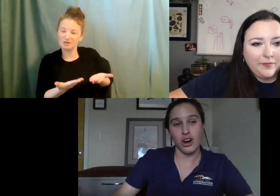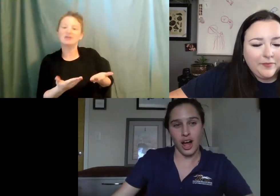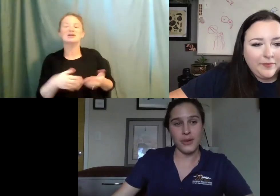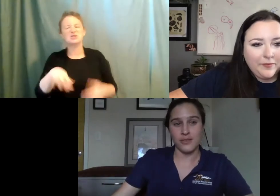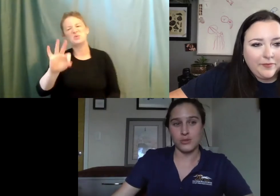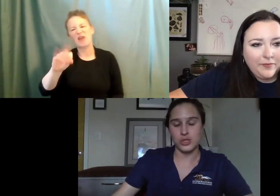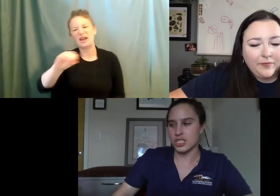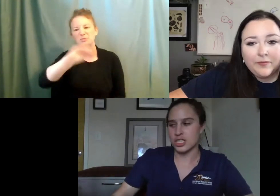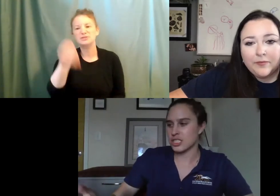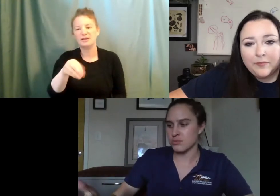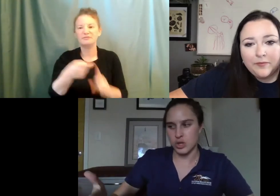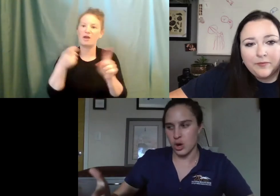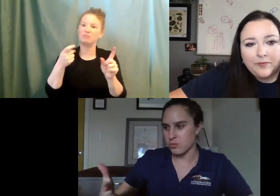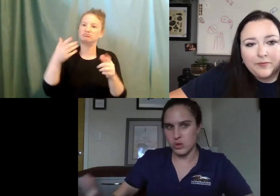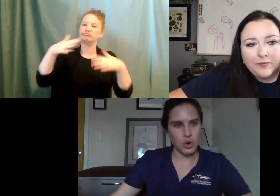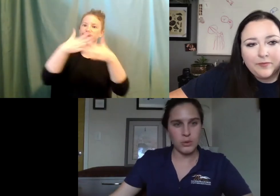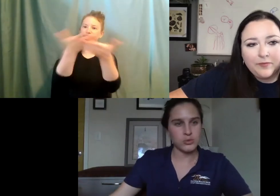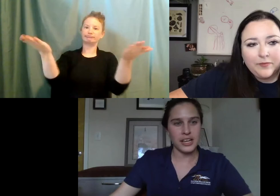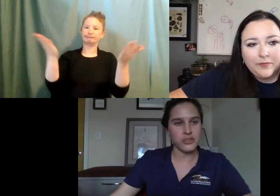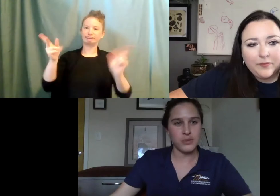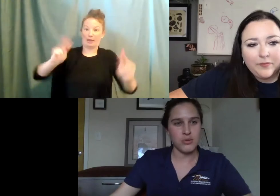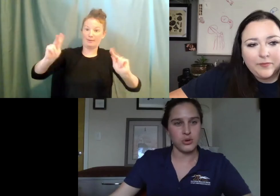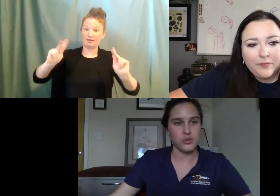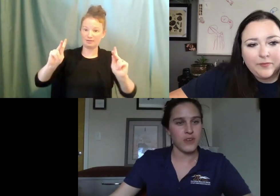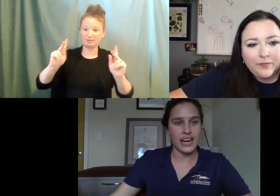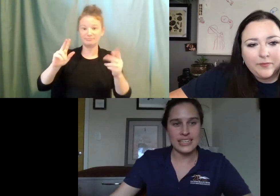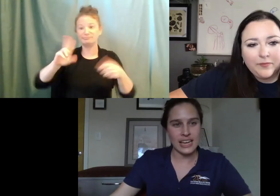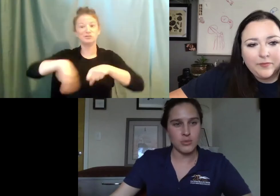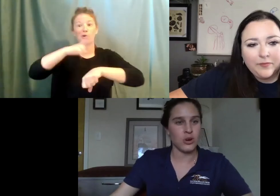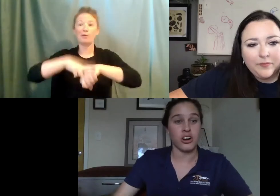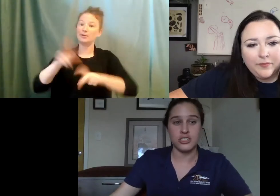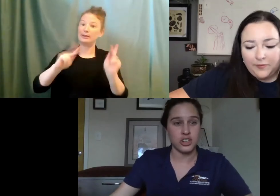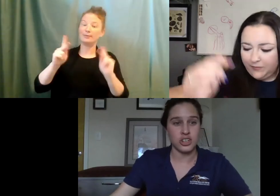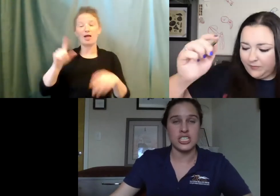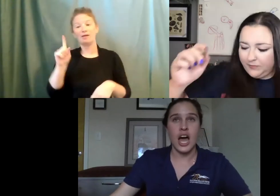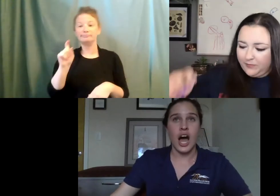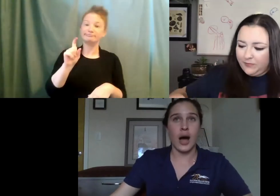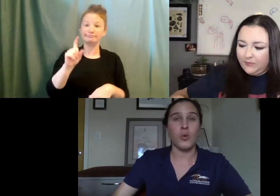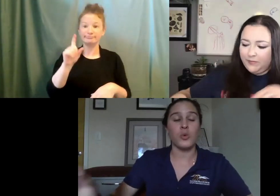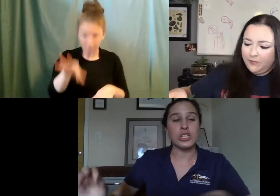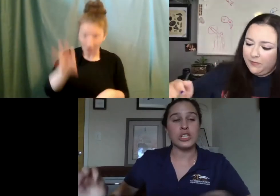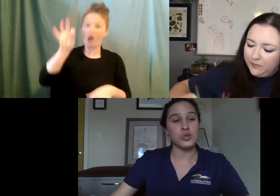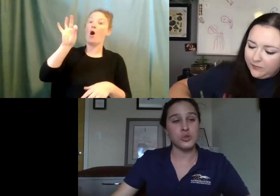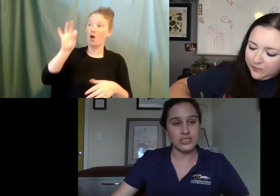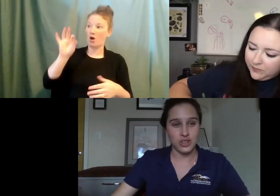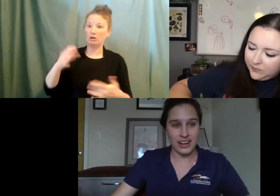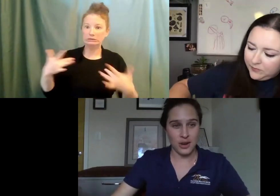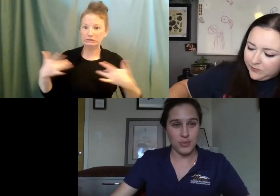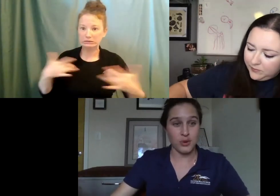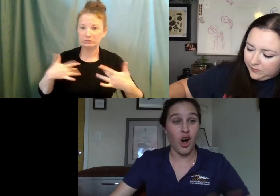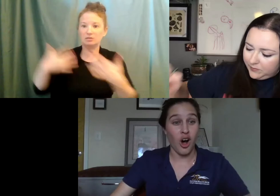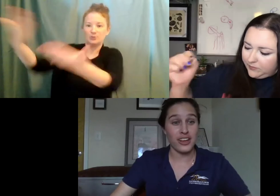animals are coming from just, you know, normal, regular people who find an animal are concerned. Um, we do